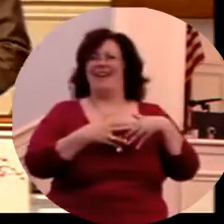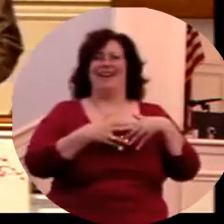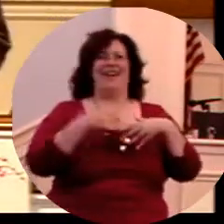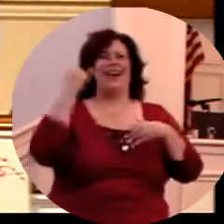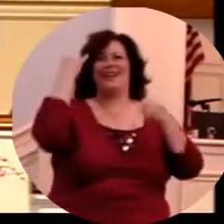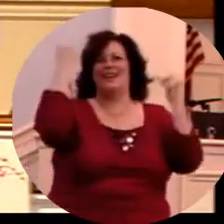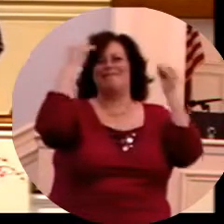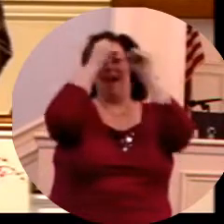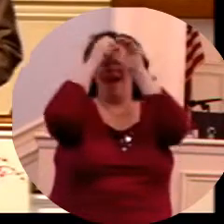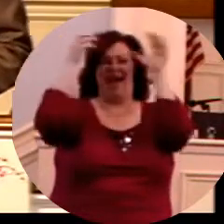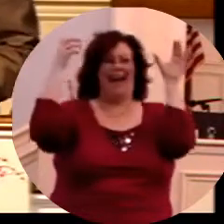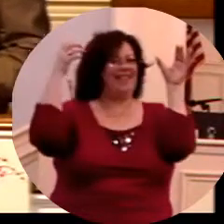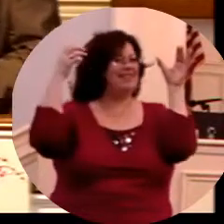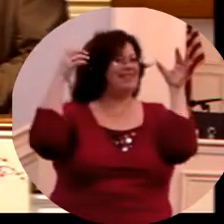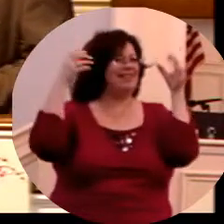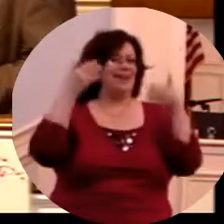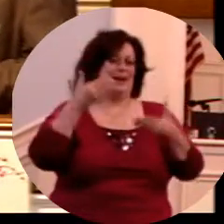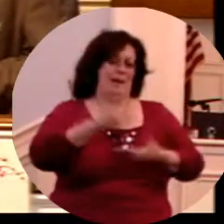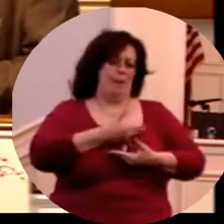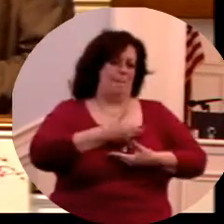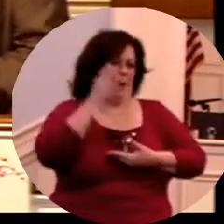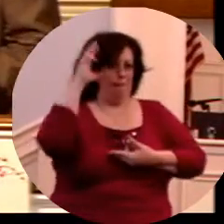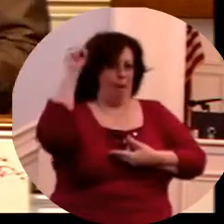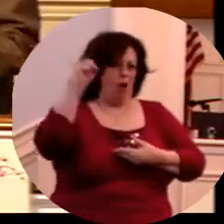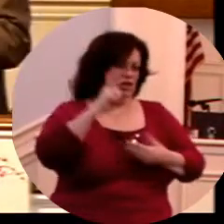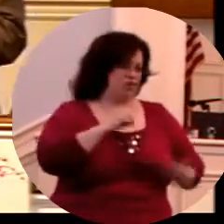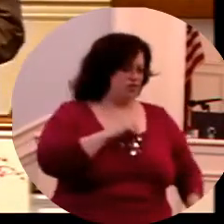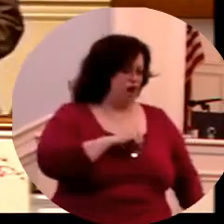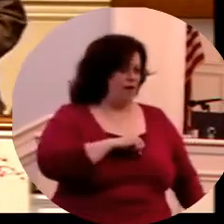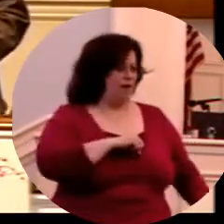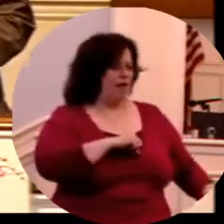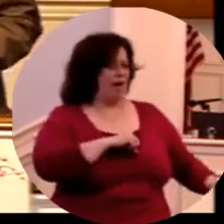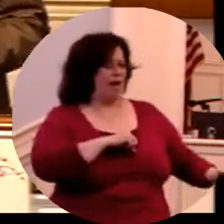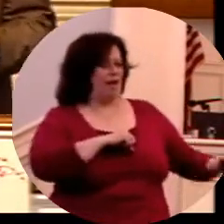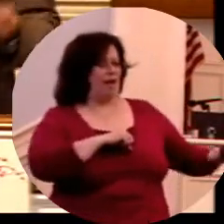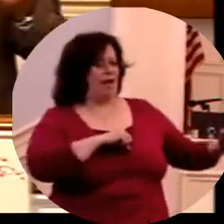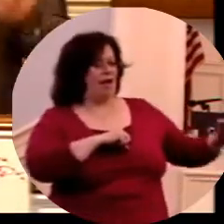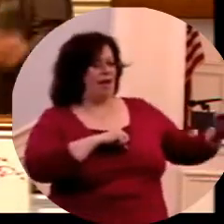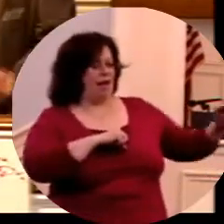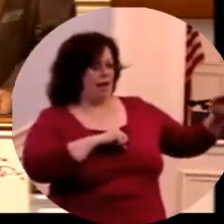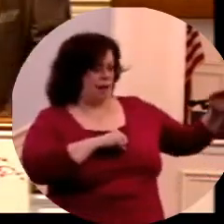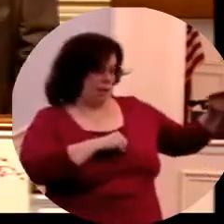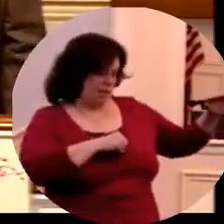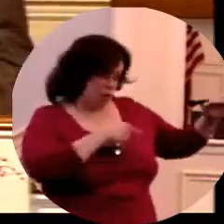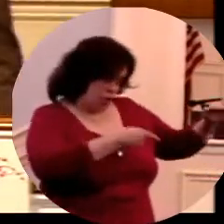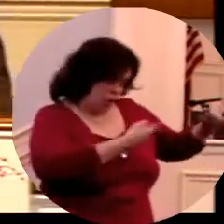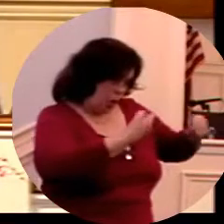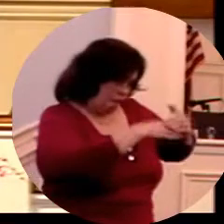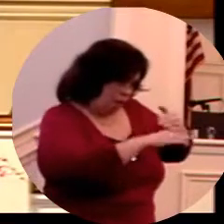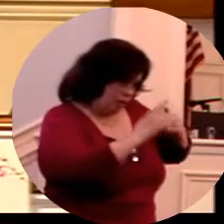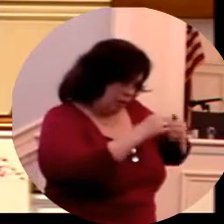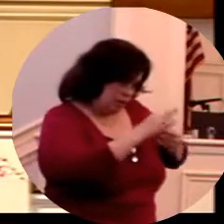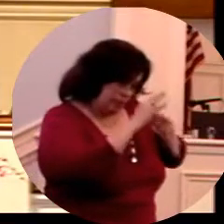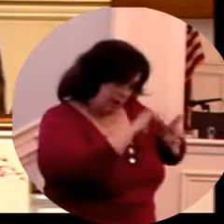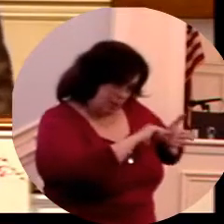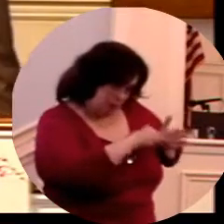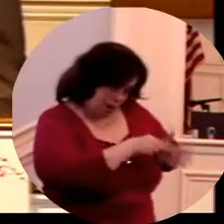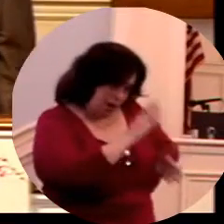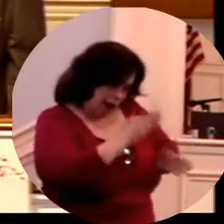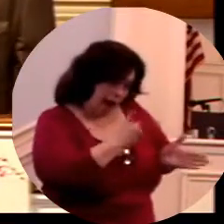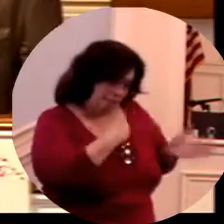folks, I can see her, that little child as he's growing up saying, Moses, you were born for a purpose.